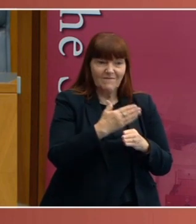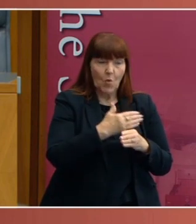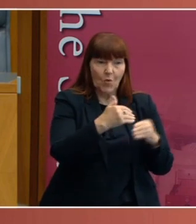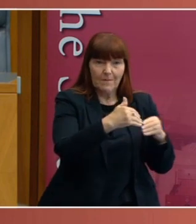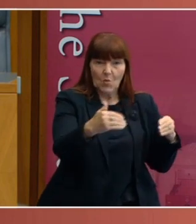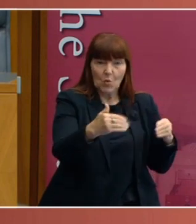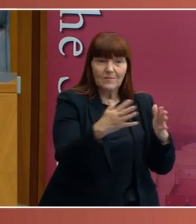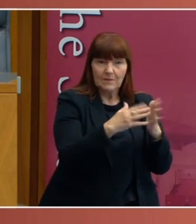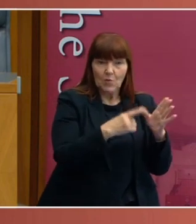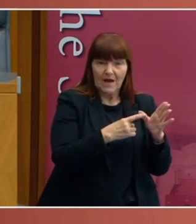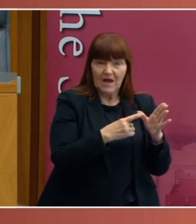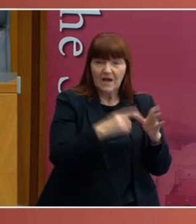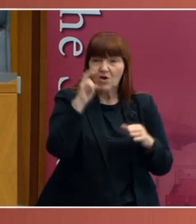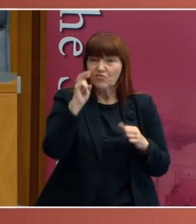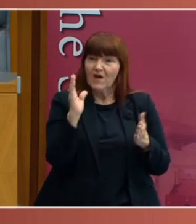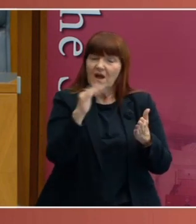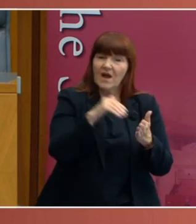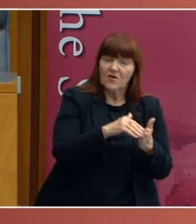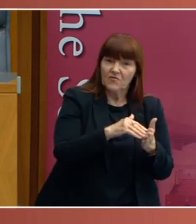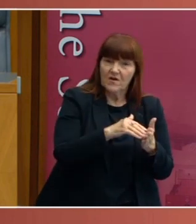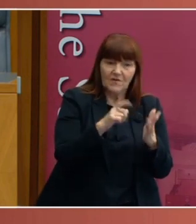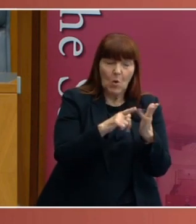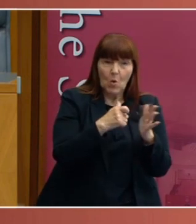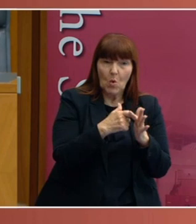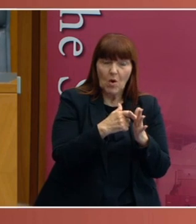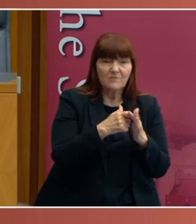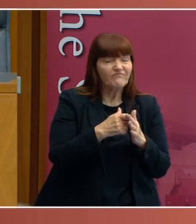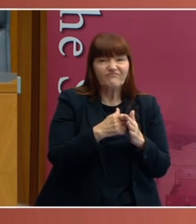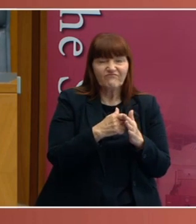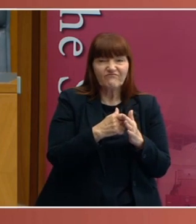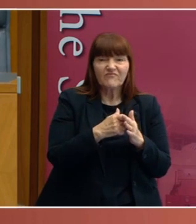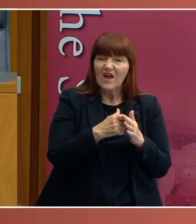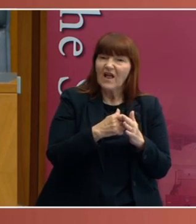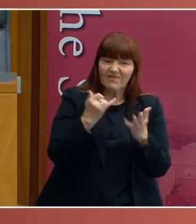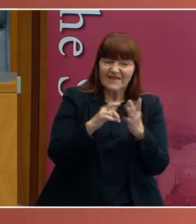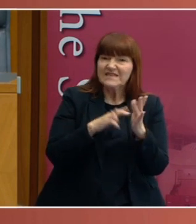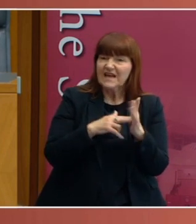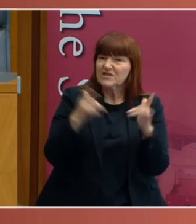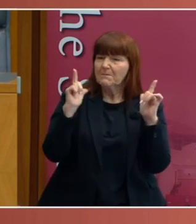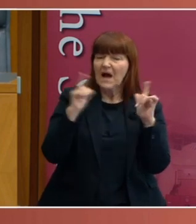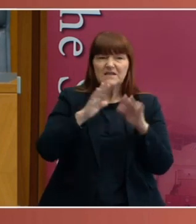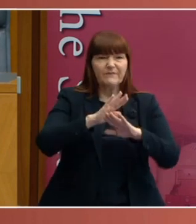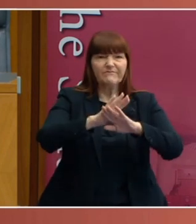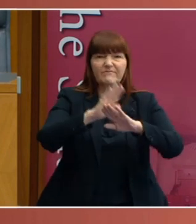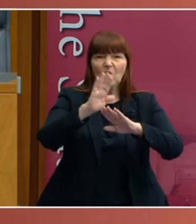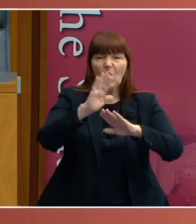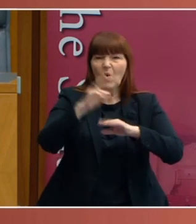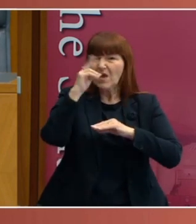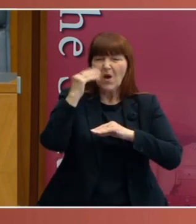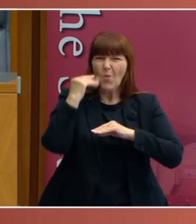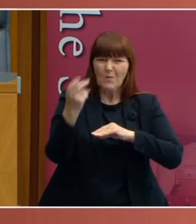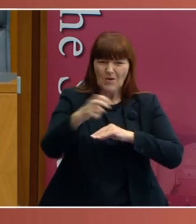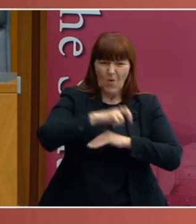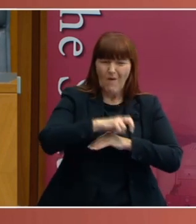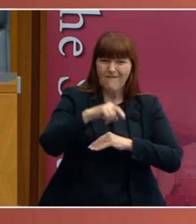But when the train pulled up in Cook, the station master in Cook said she wasn't allowed to get off the train because Cook